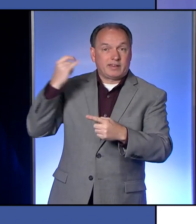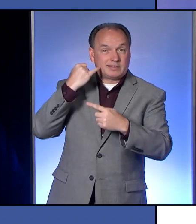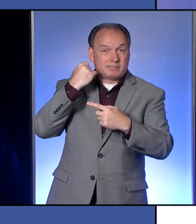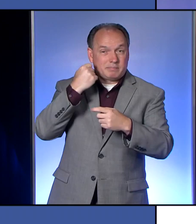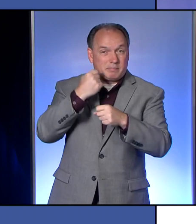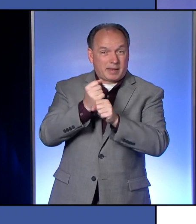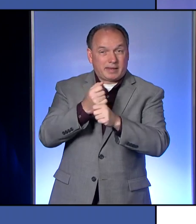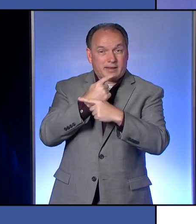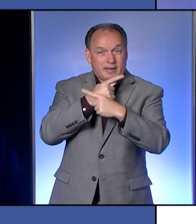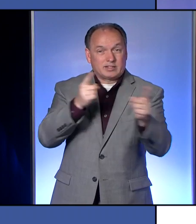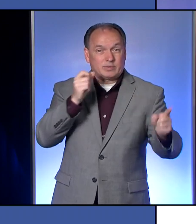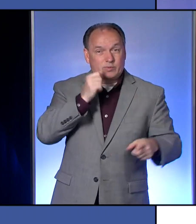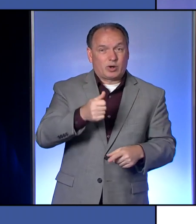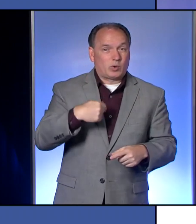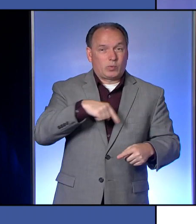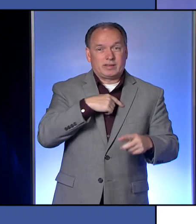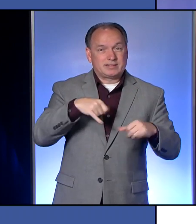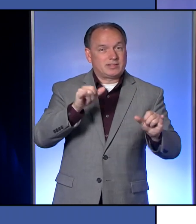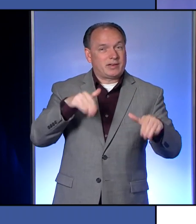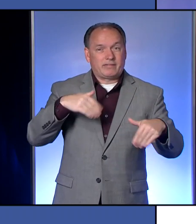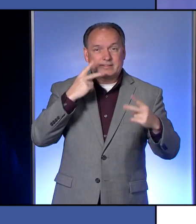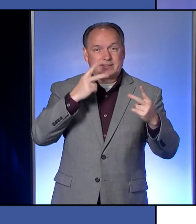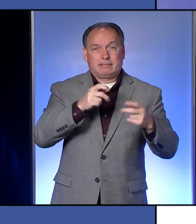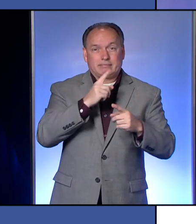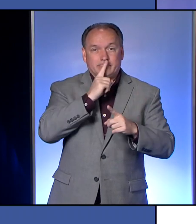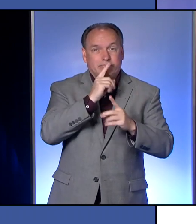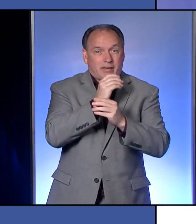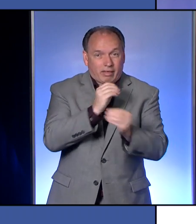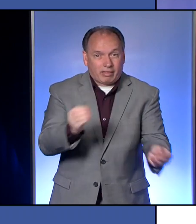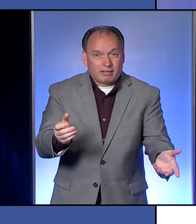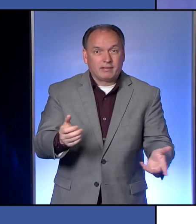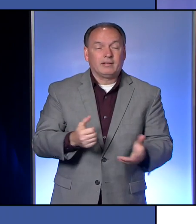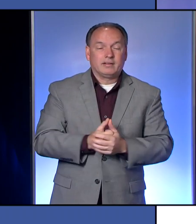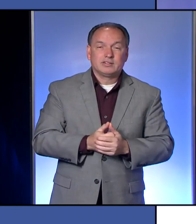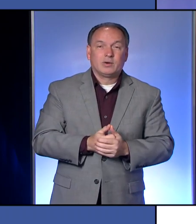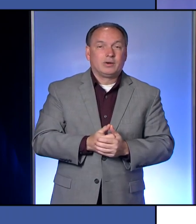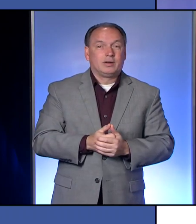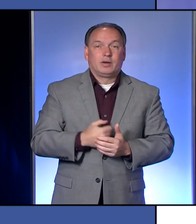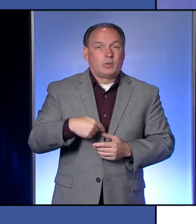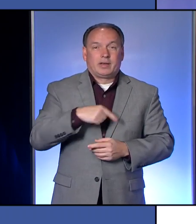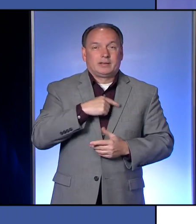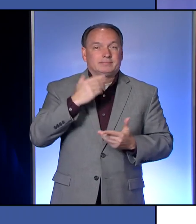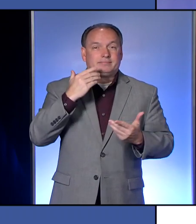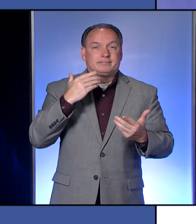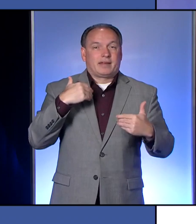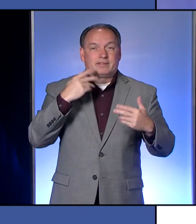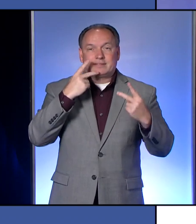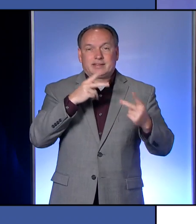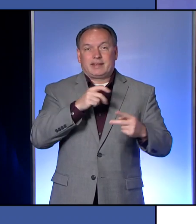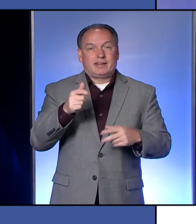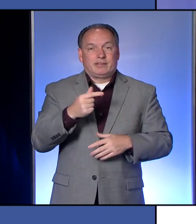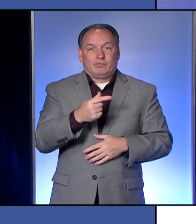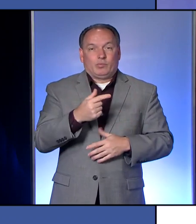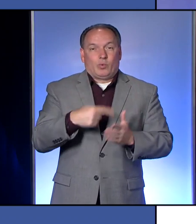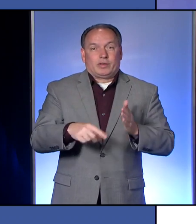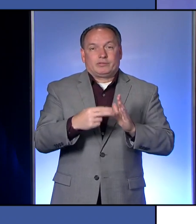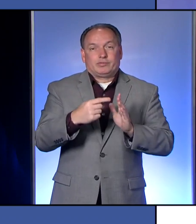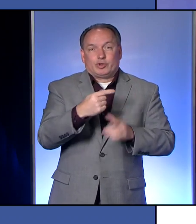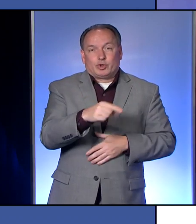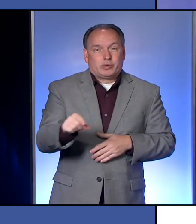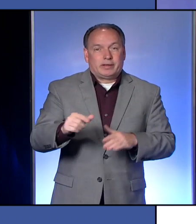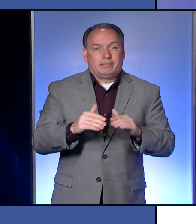announcement tomorrow, we still haven't seen anything. So none of us have seen what what green is supposed to look like.